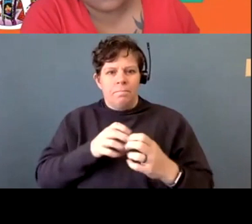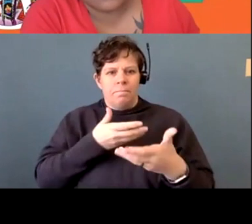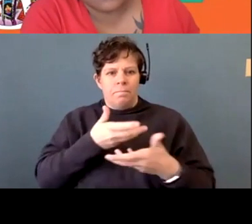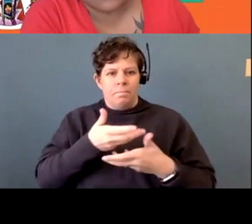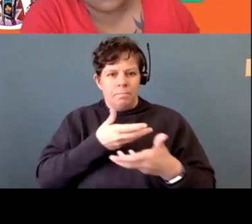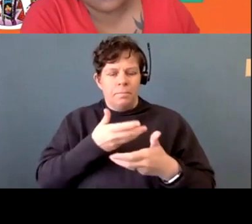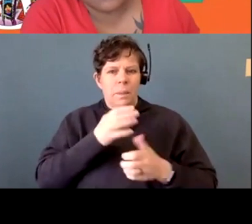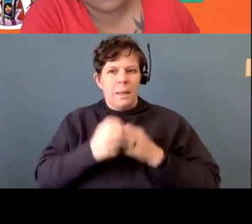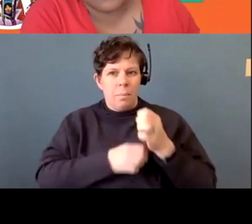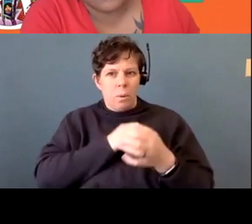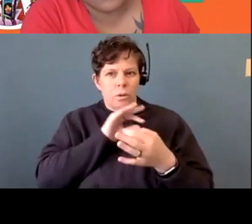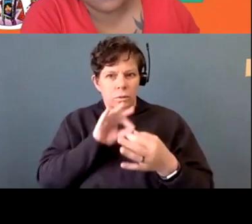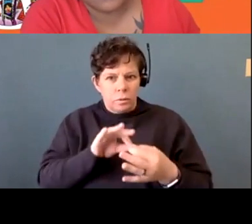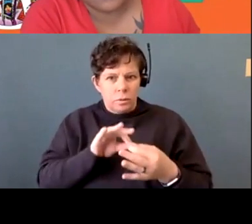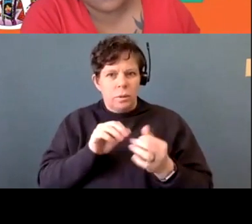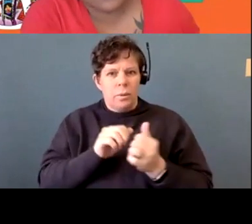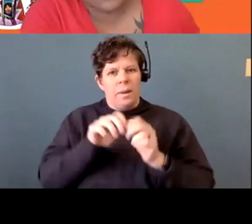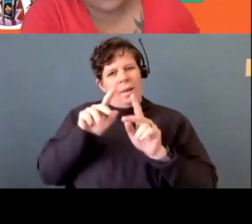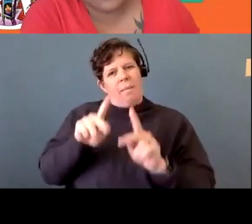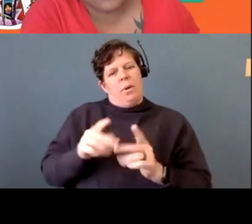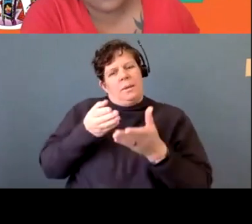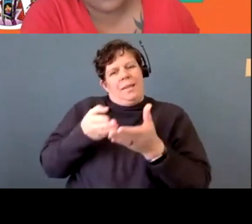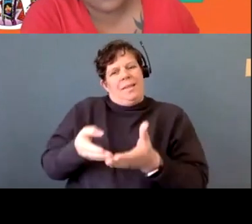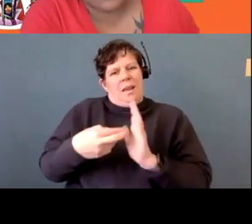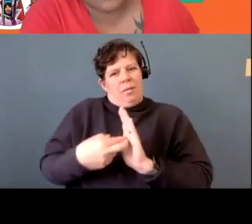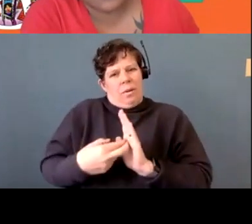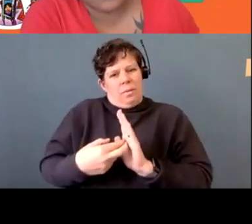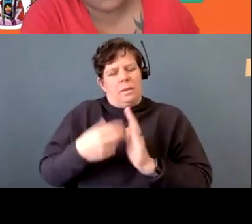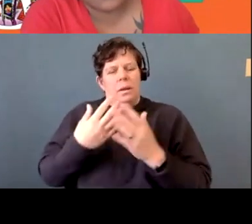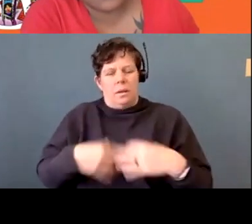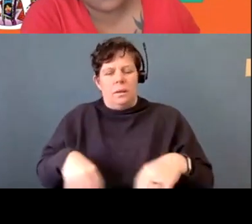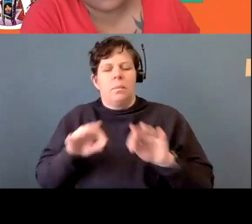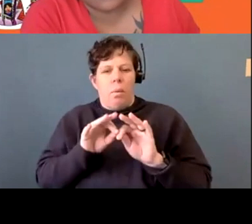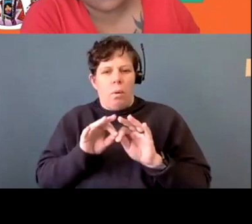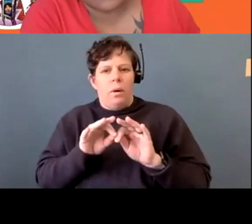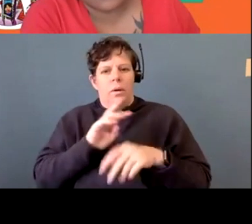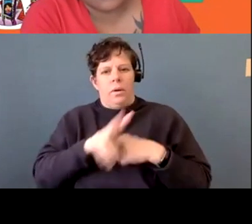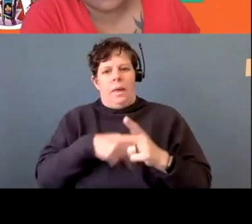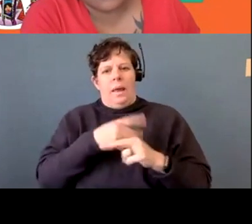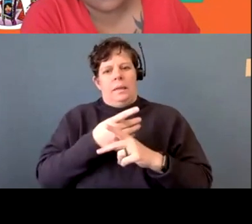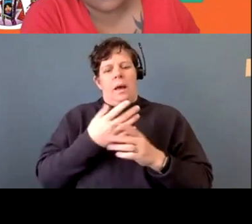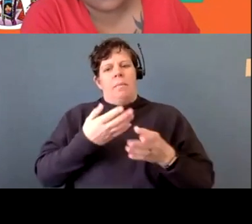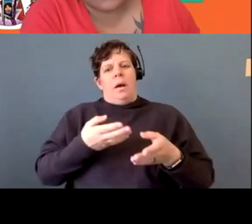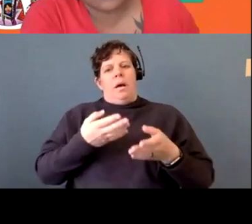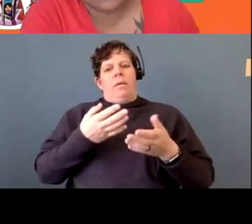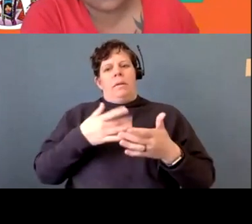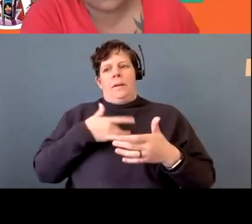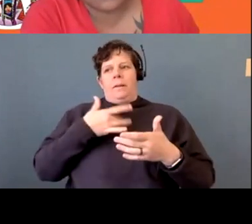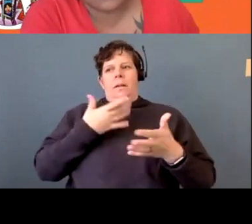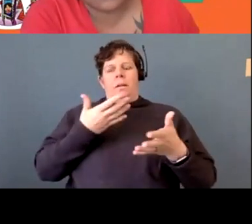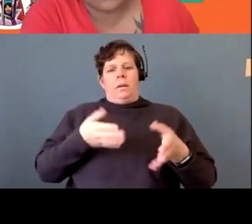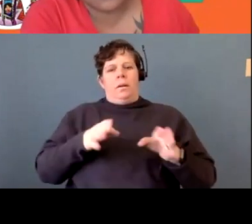level. And so that to me, I think is important is looking for that type of closure, looking for, um,